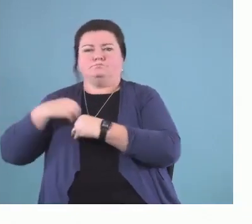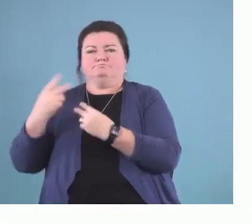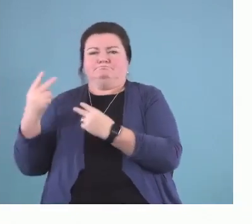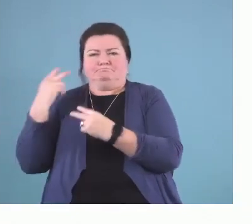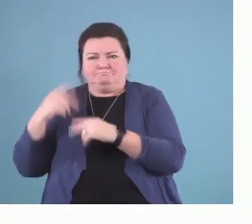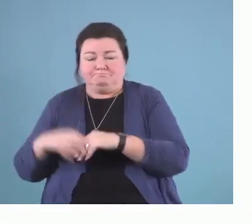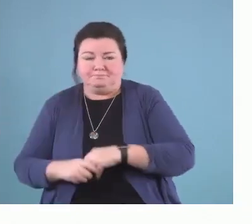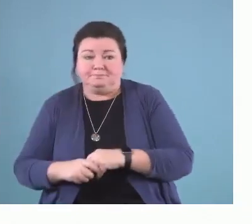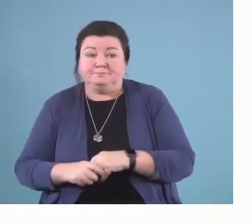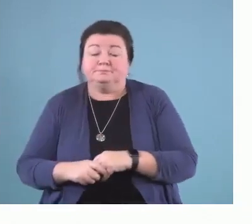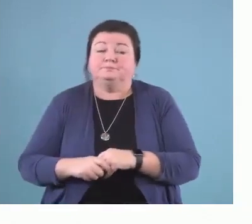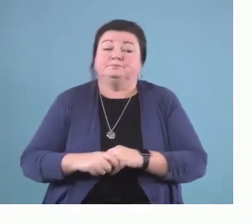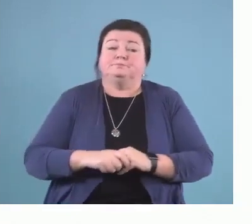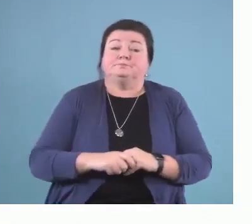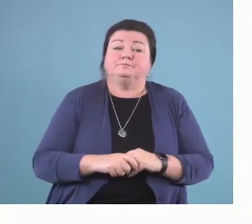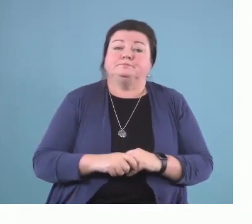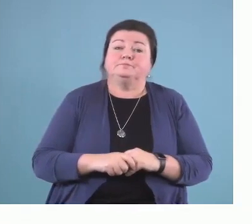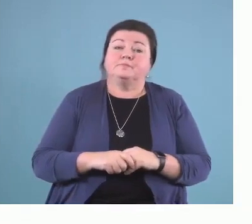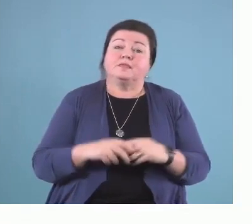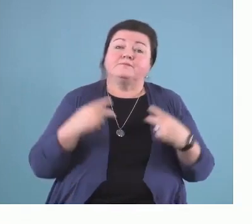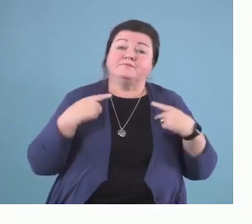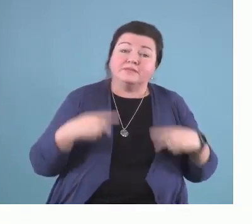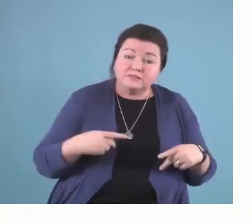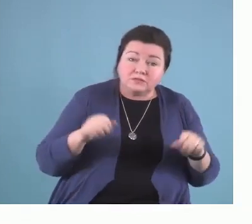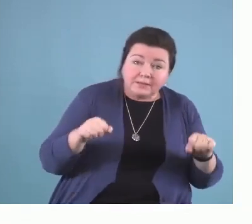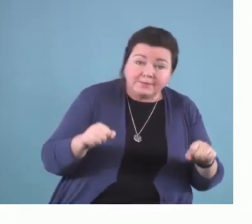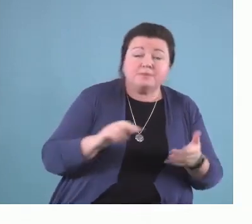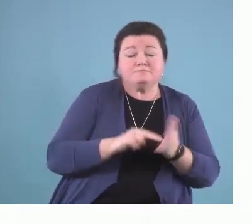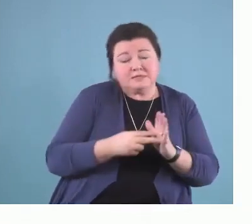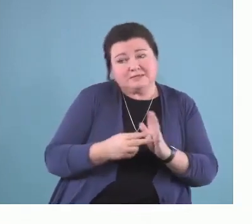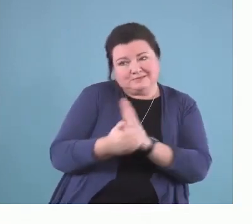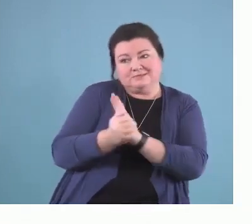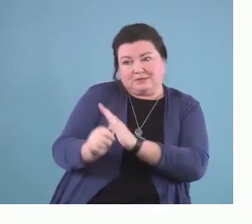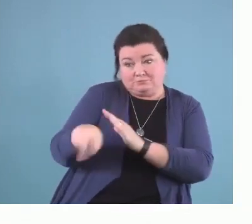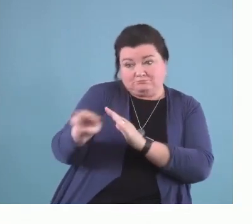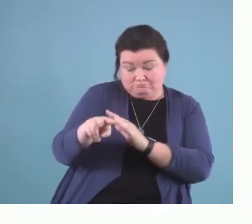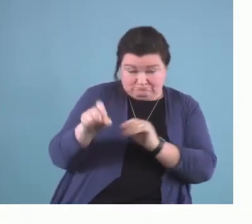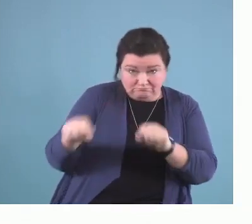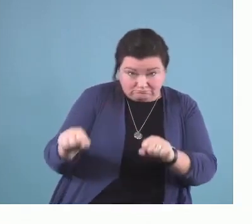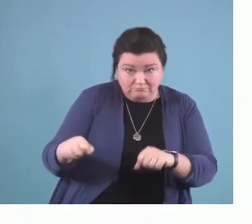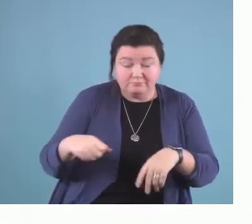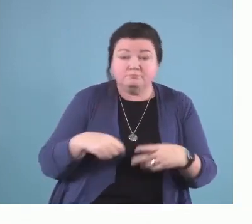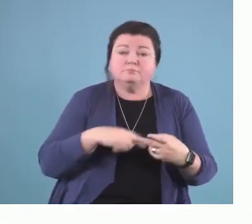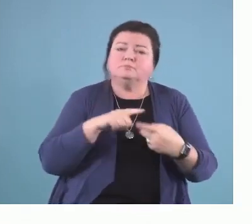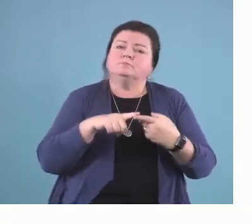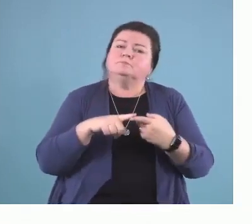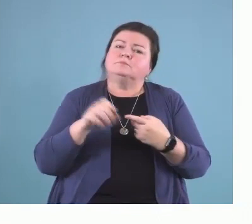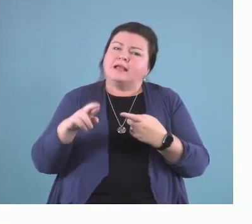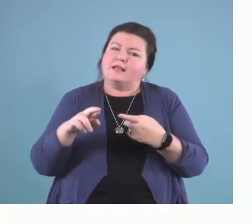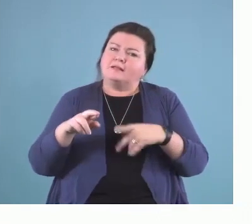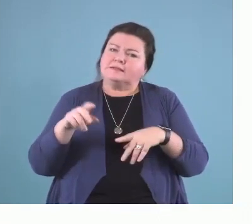So, physical capability refers to having the necessary skills and physical abilities to perform the behavior,